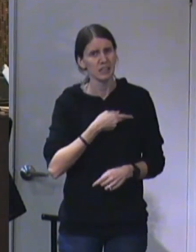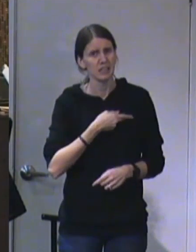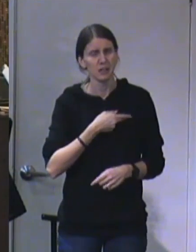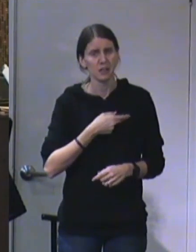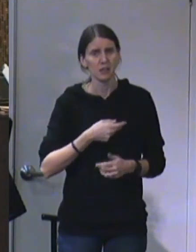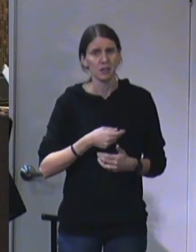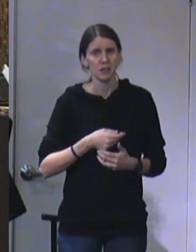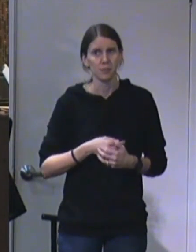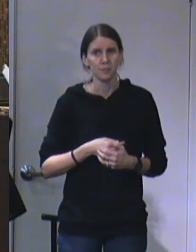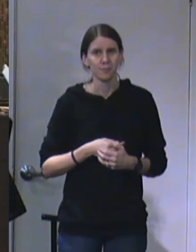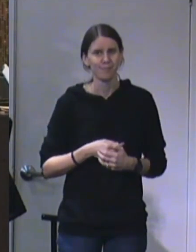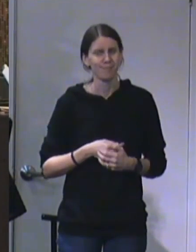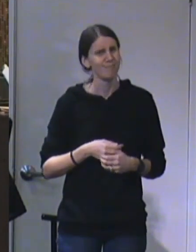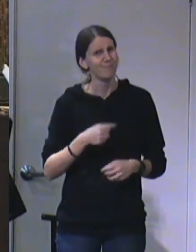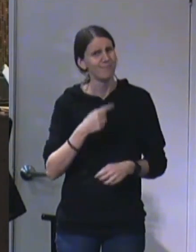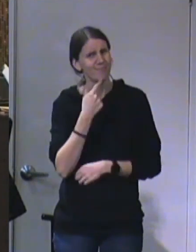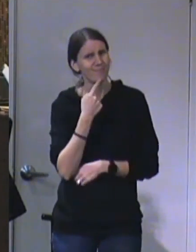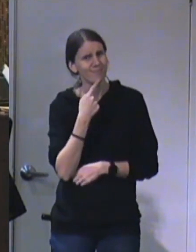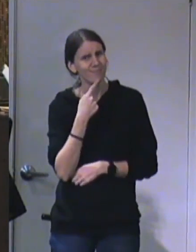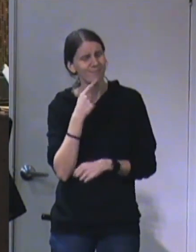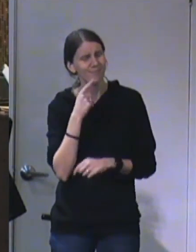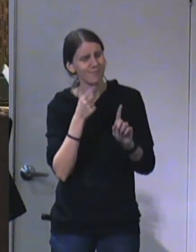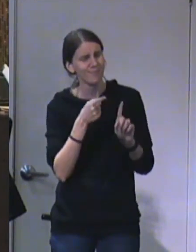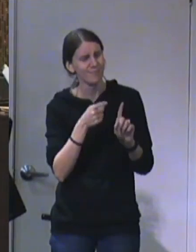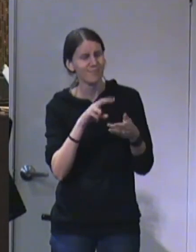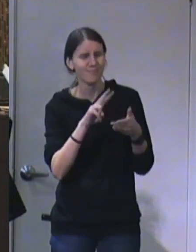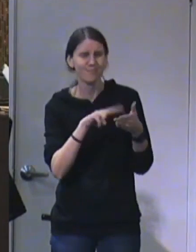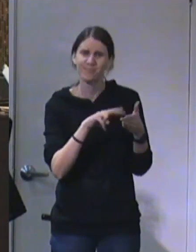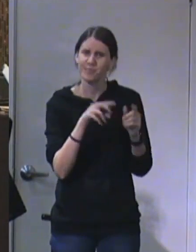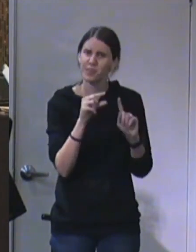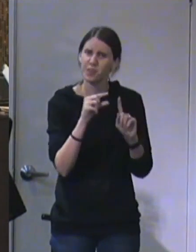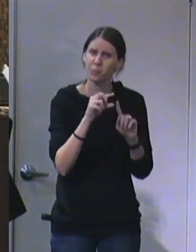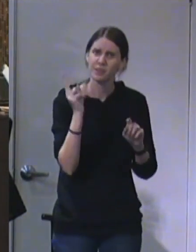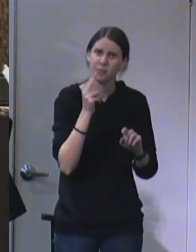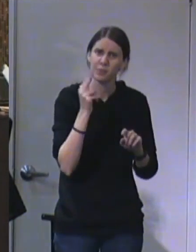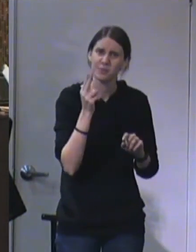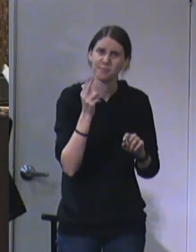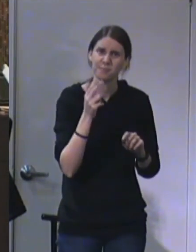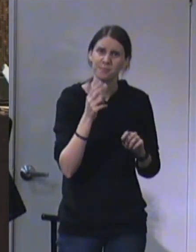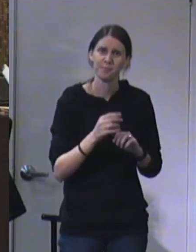us? Interesting phrasing and pronouns there, isn't it?